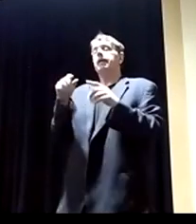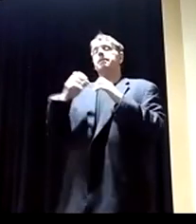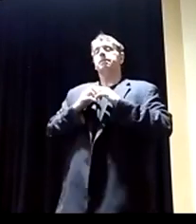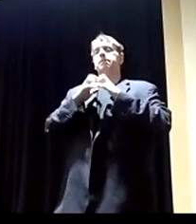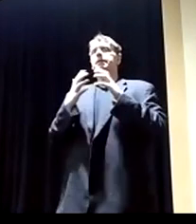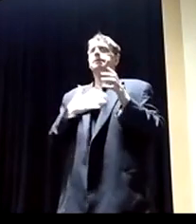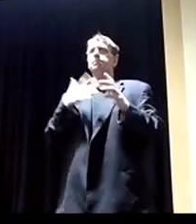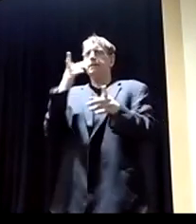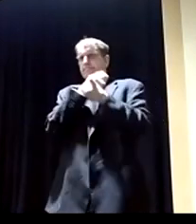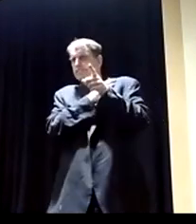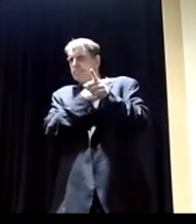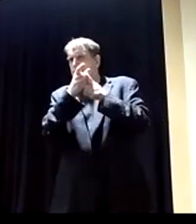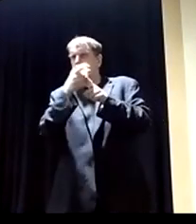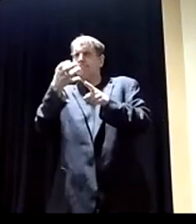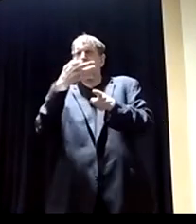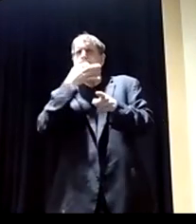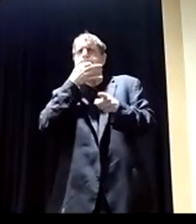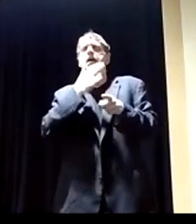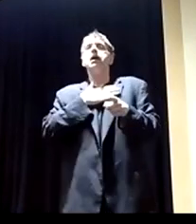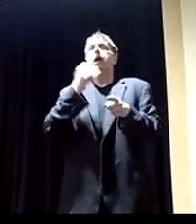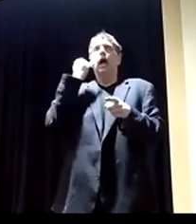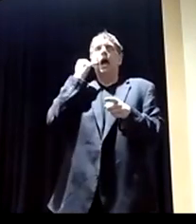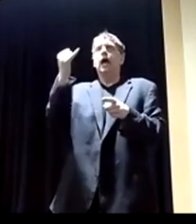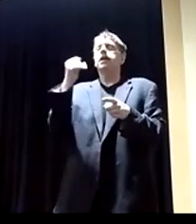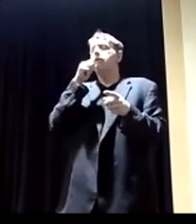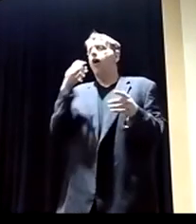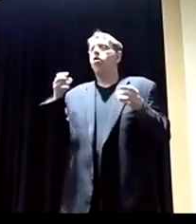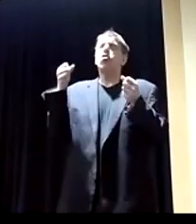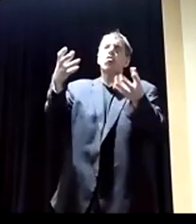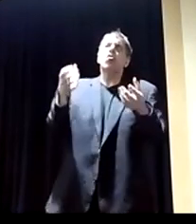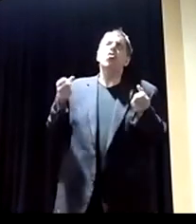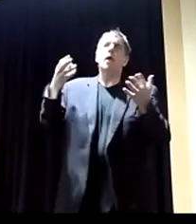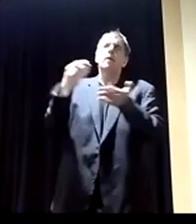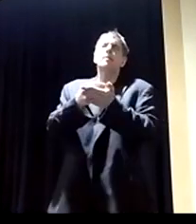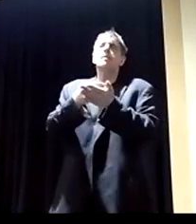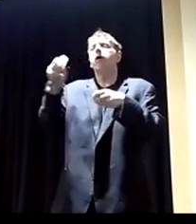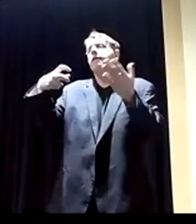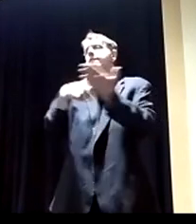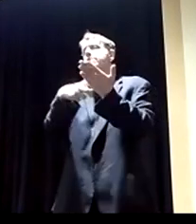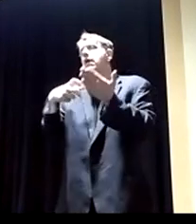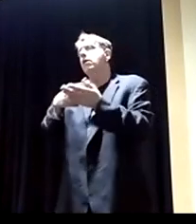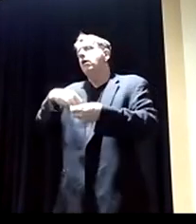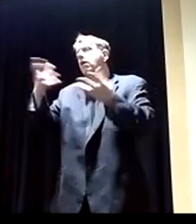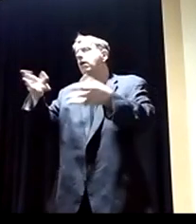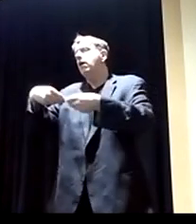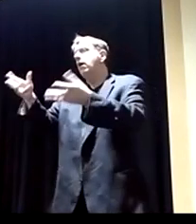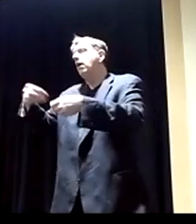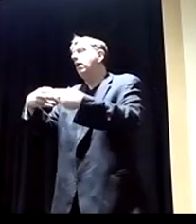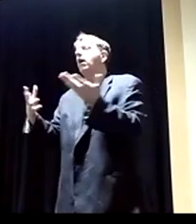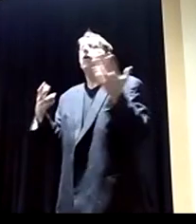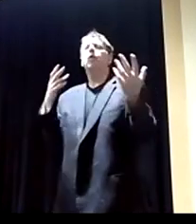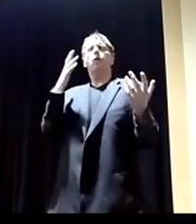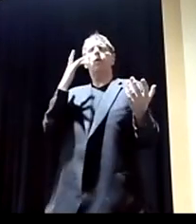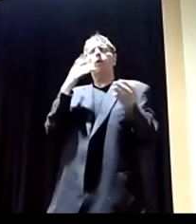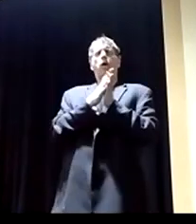my ideas for this is not just throw a whole bunch of money for vouchers and all that stuff. I mean, why isn't there